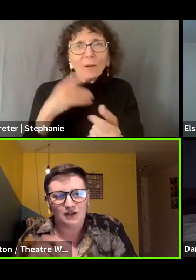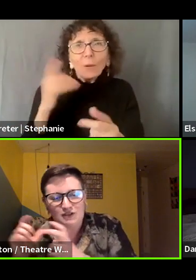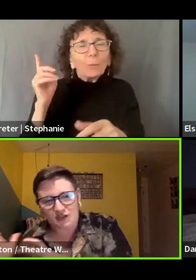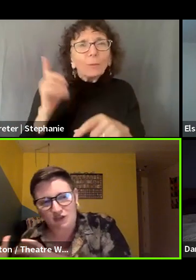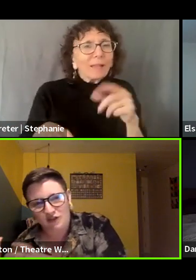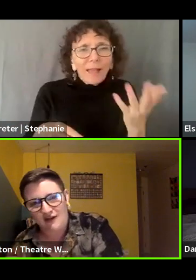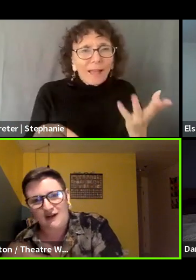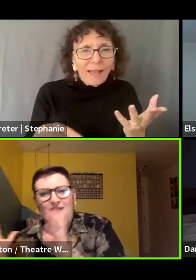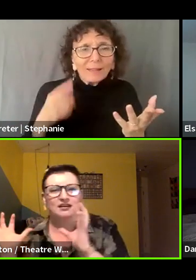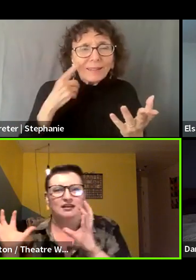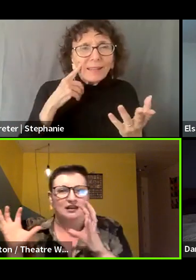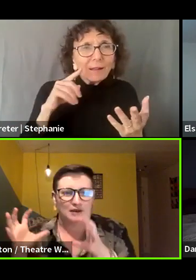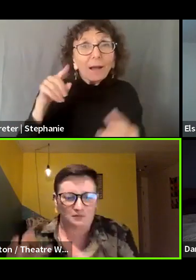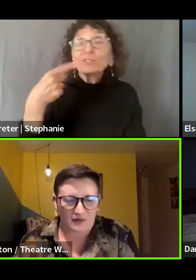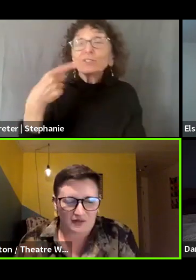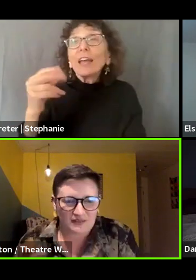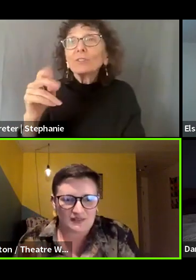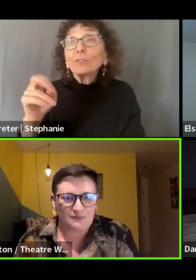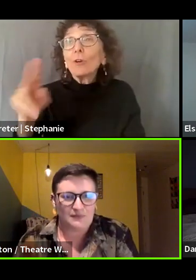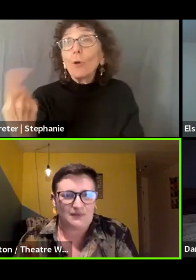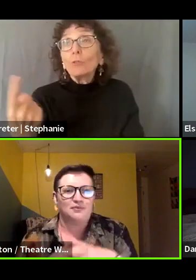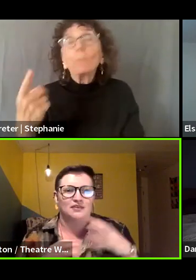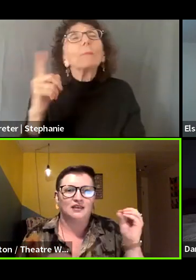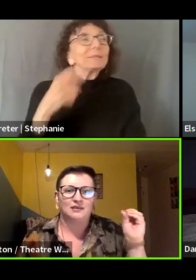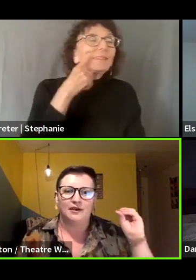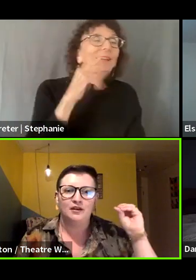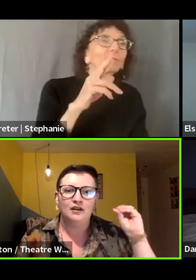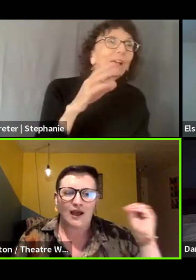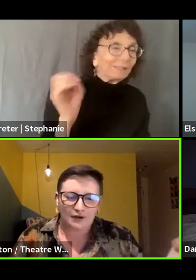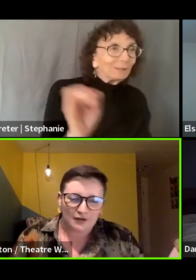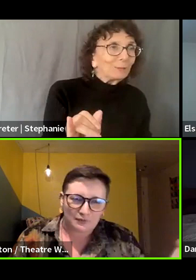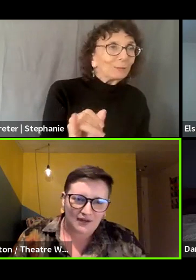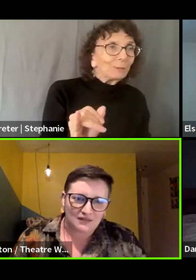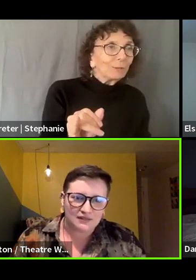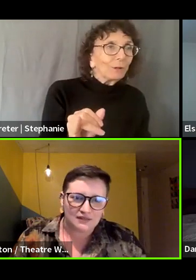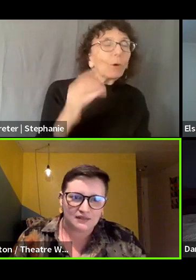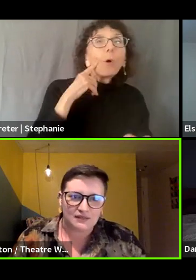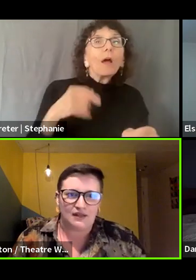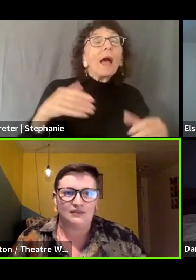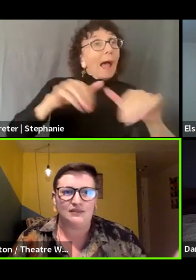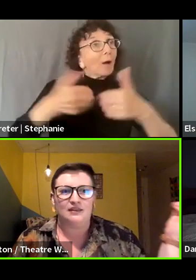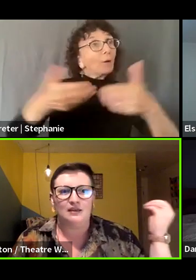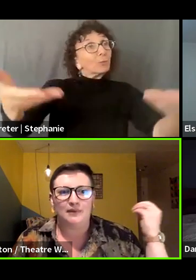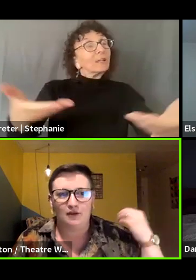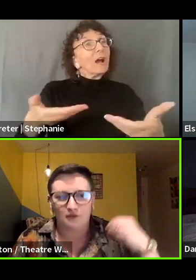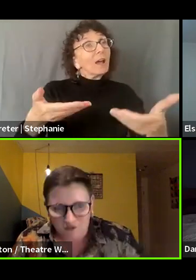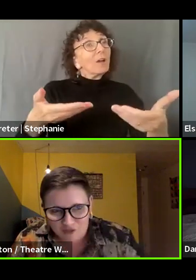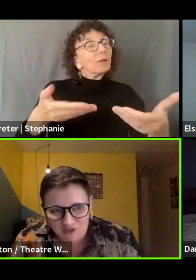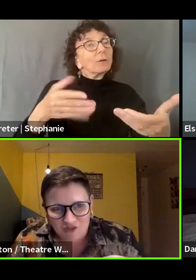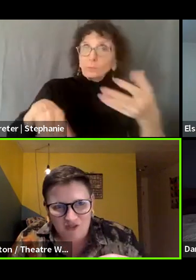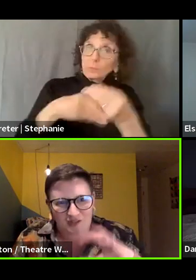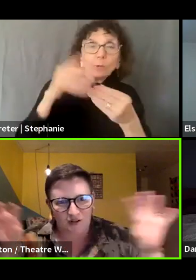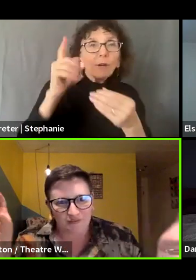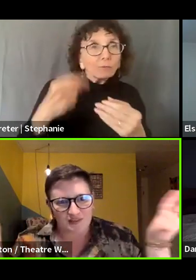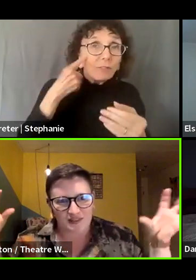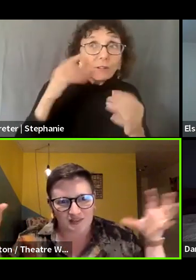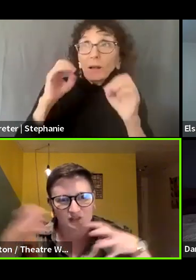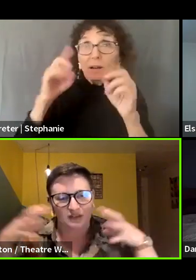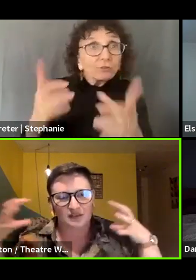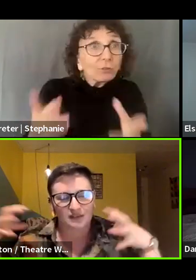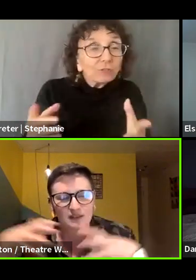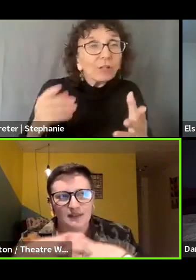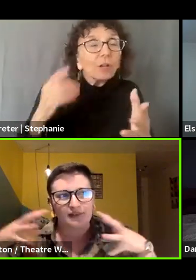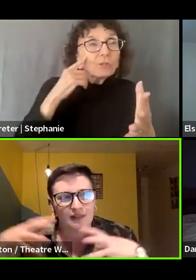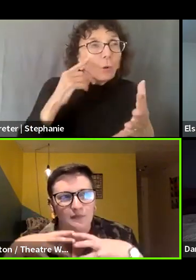about gender and not thinking about race. And we be thinking about hiring practices and not thinking about education and all these